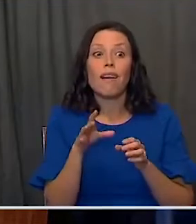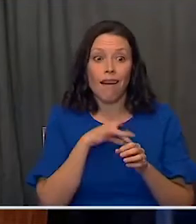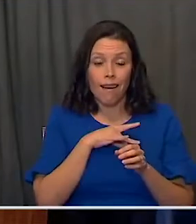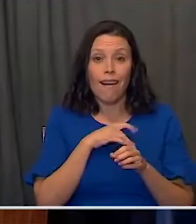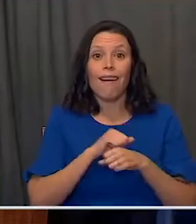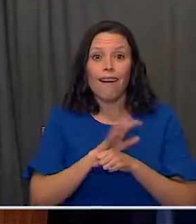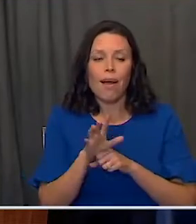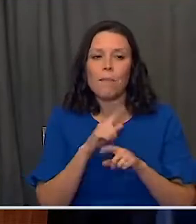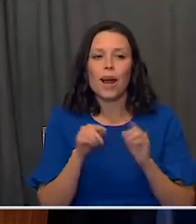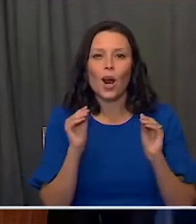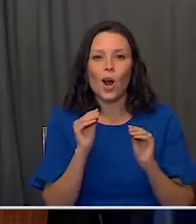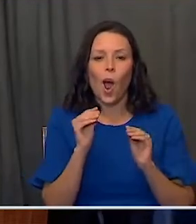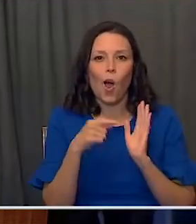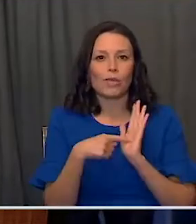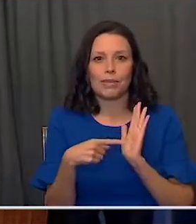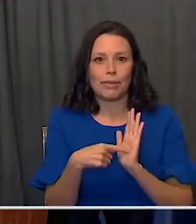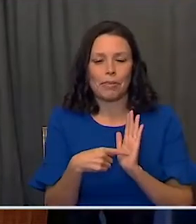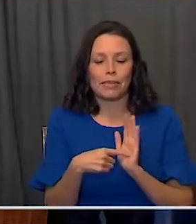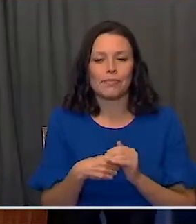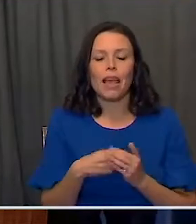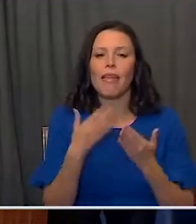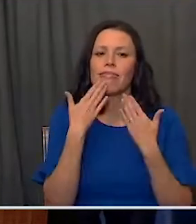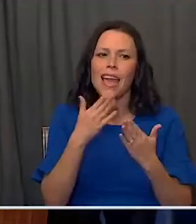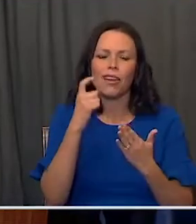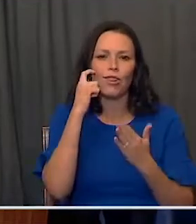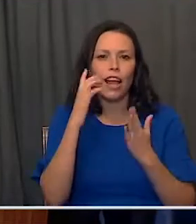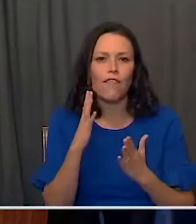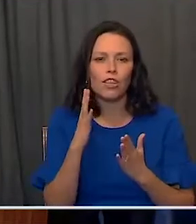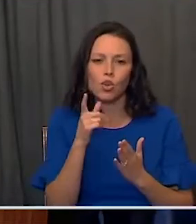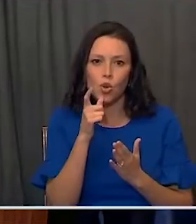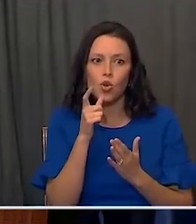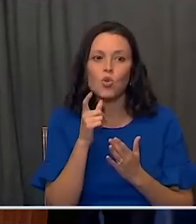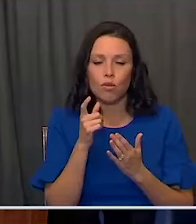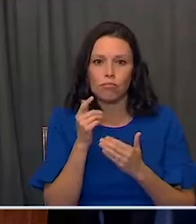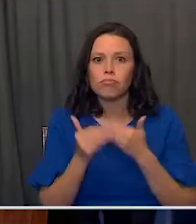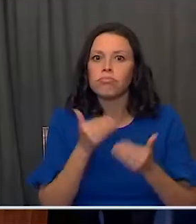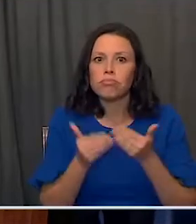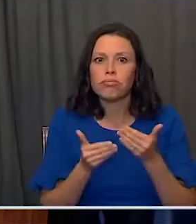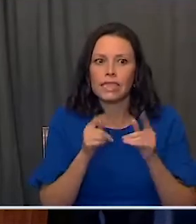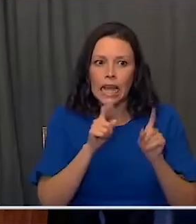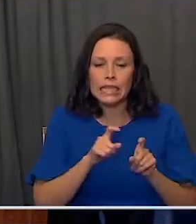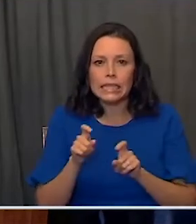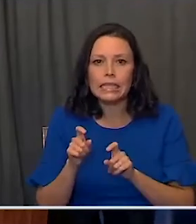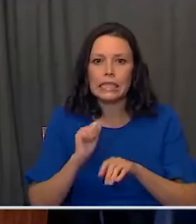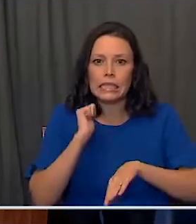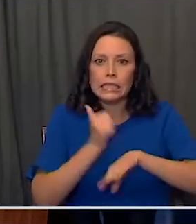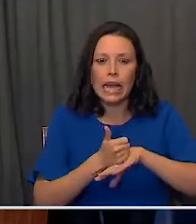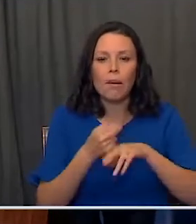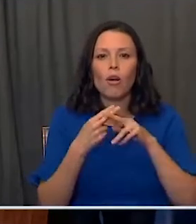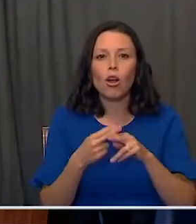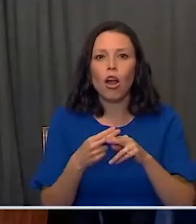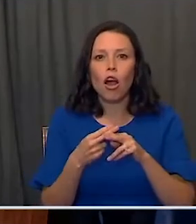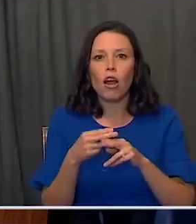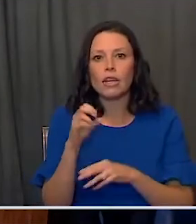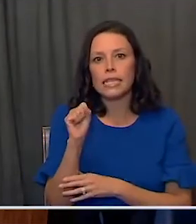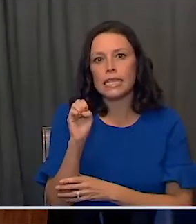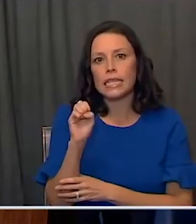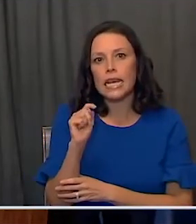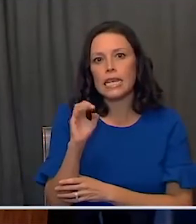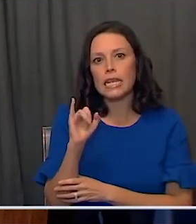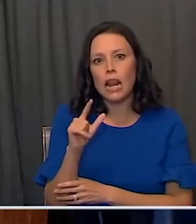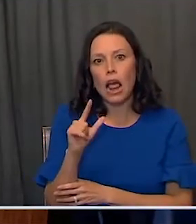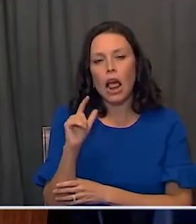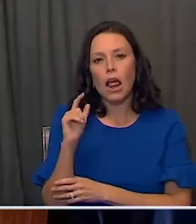really want to thank the governors across this great land who have really heeded that call and set up what we call sentinel populations,